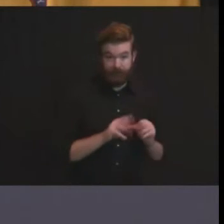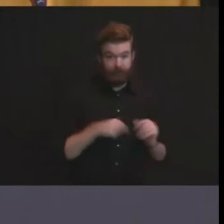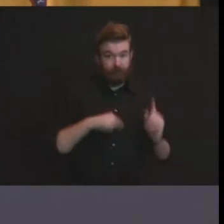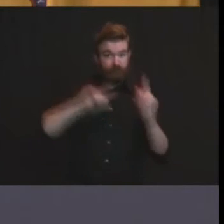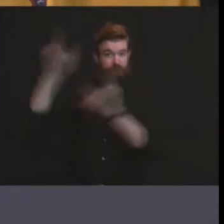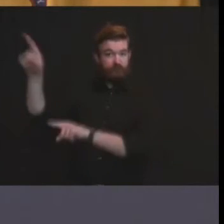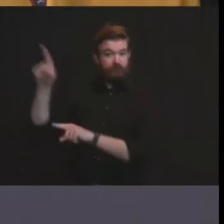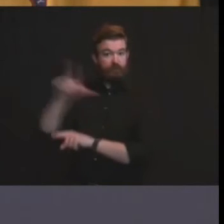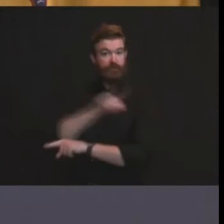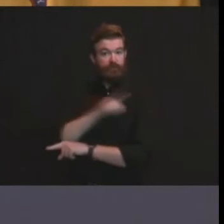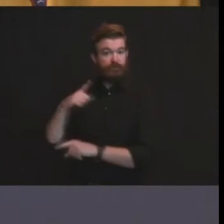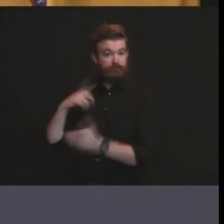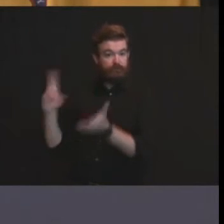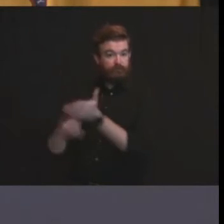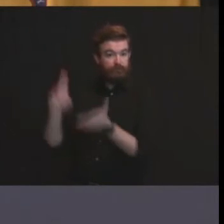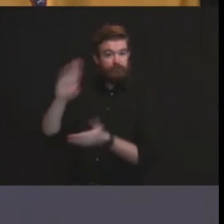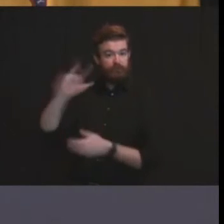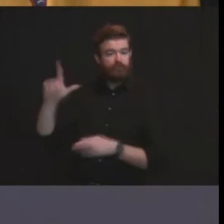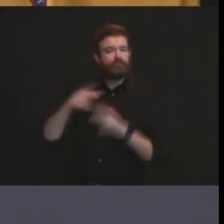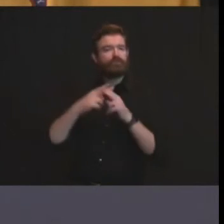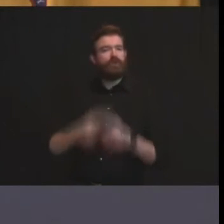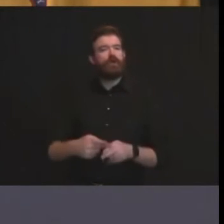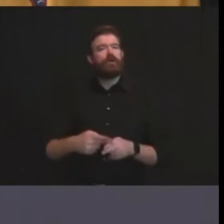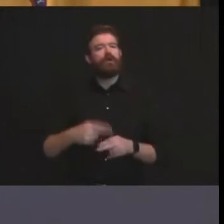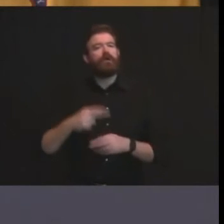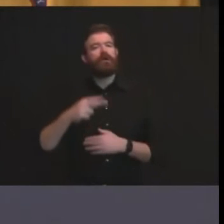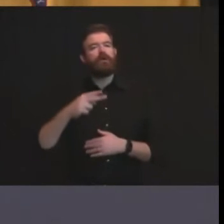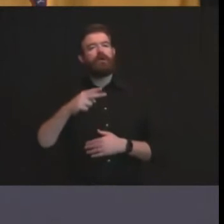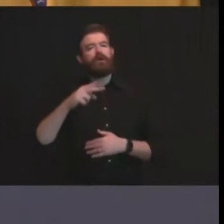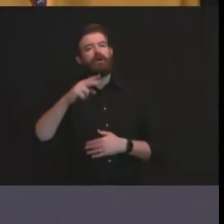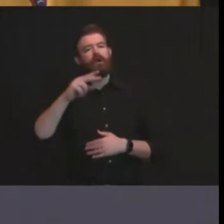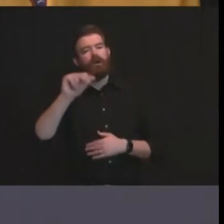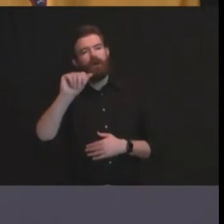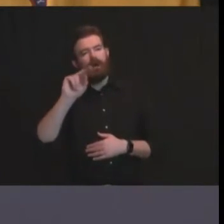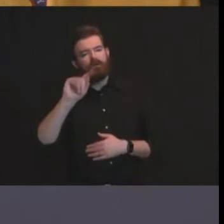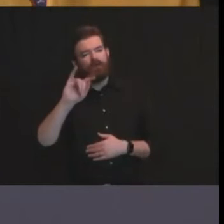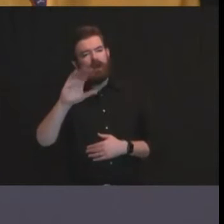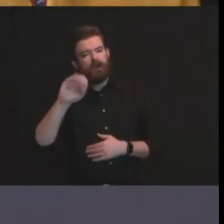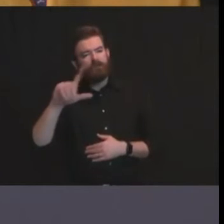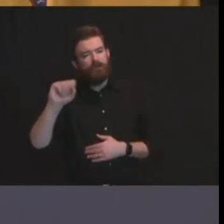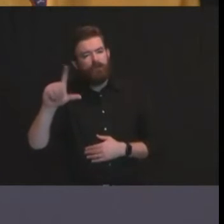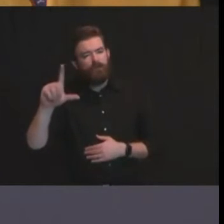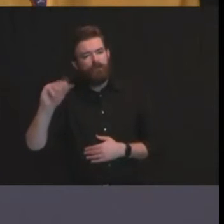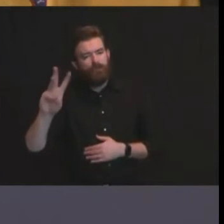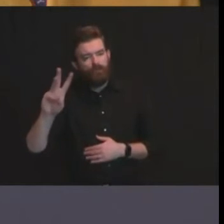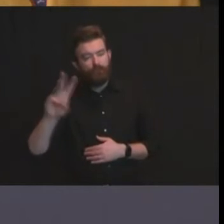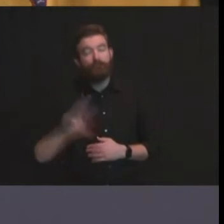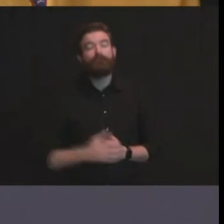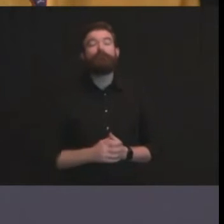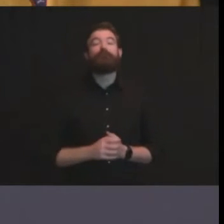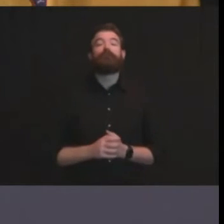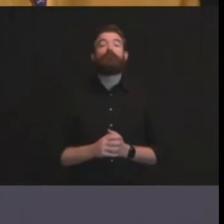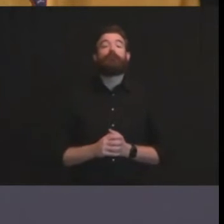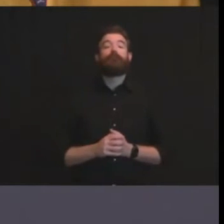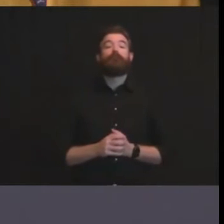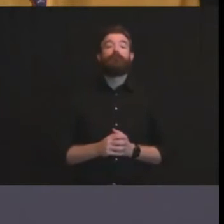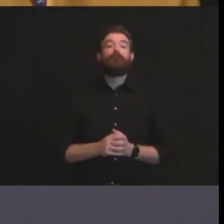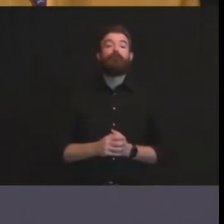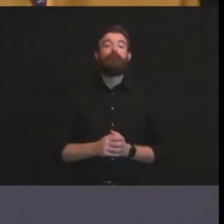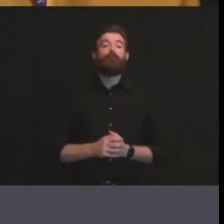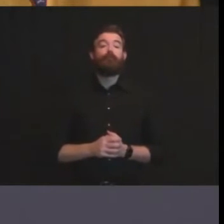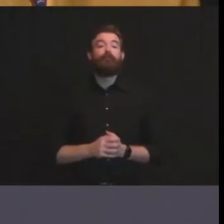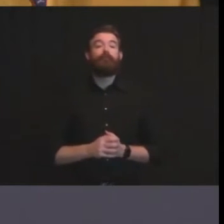me this is in an article um shut the school down don't shut hockey down you could go to school online